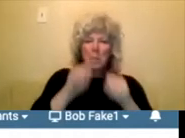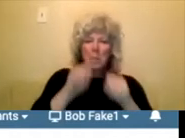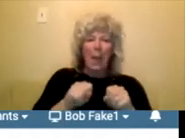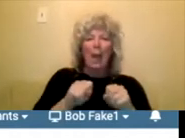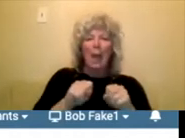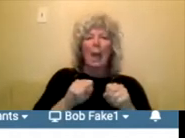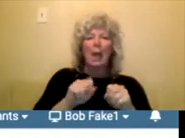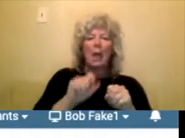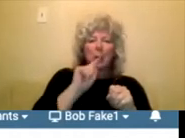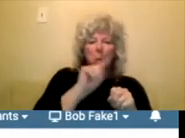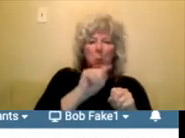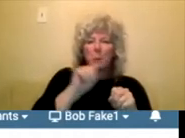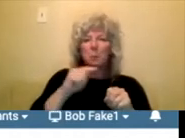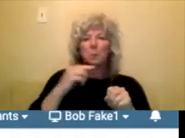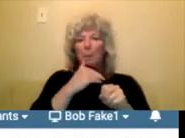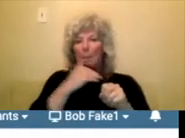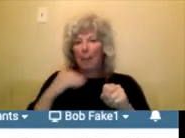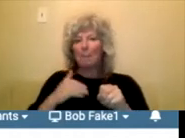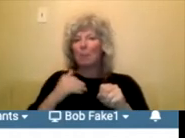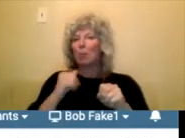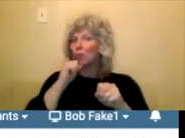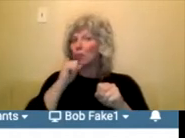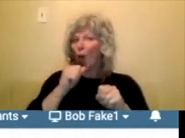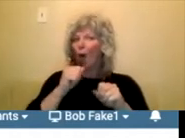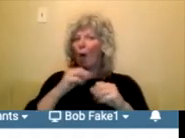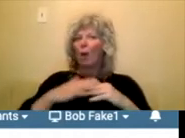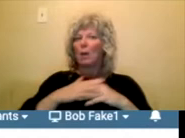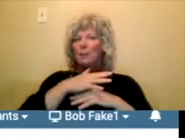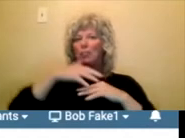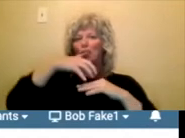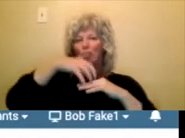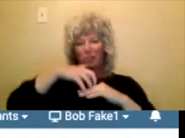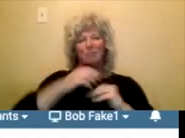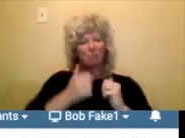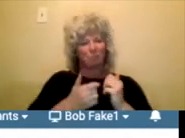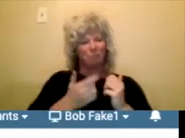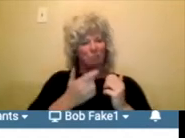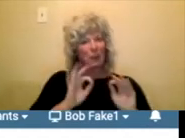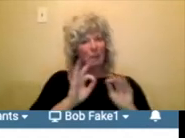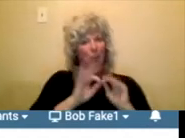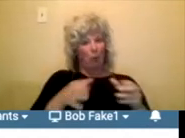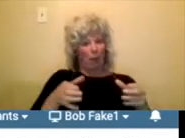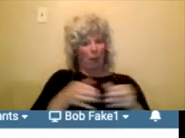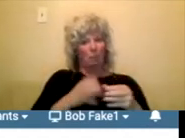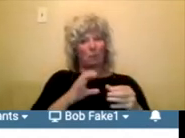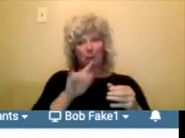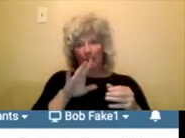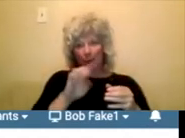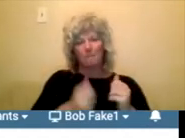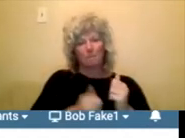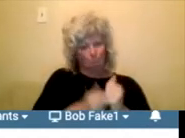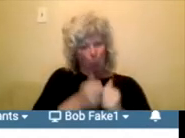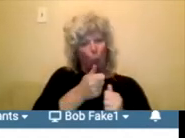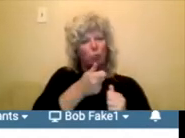collective has to be indigenous and for organizations applying, um, it has to be